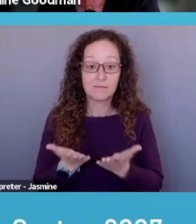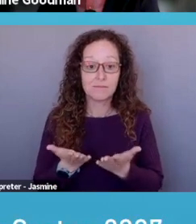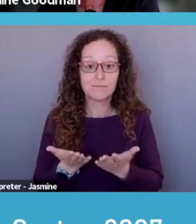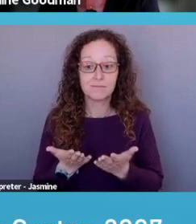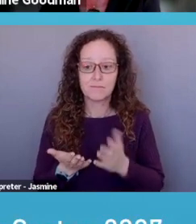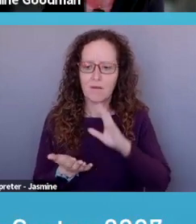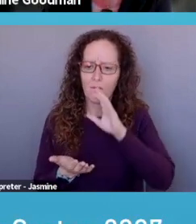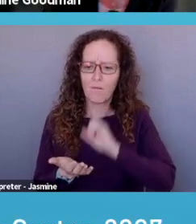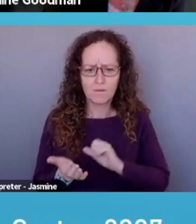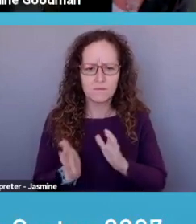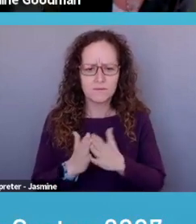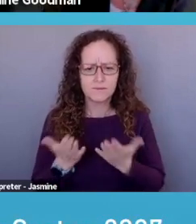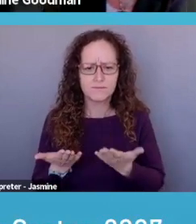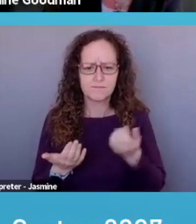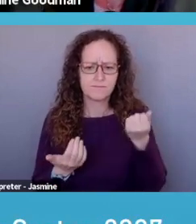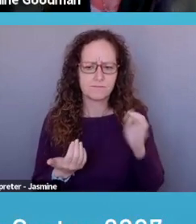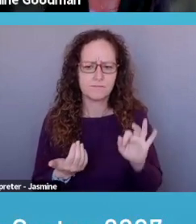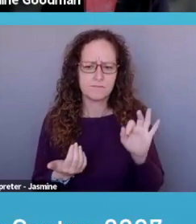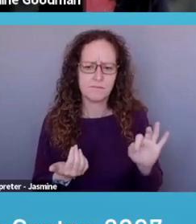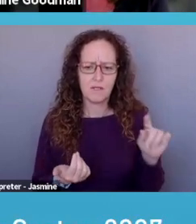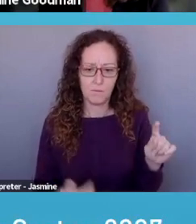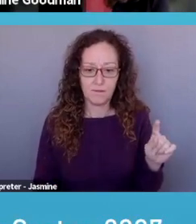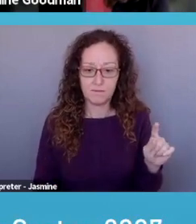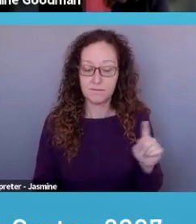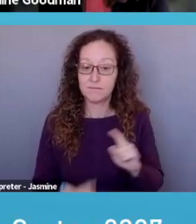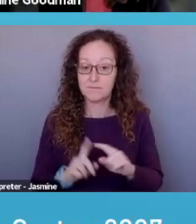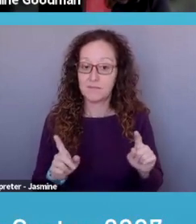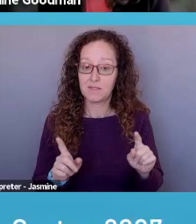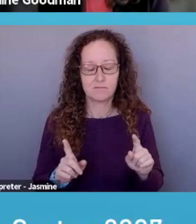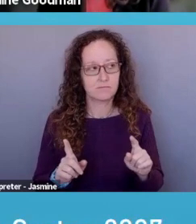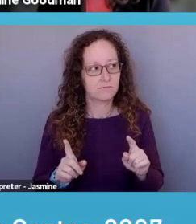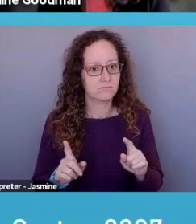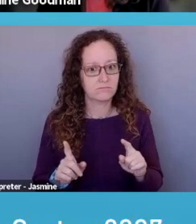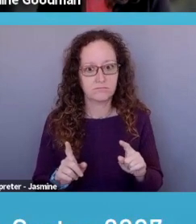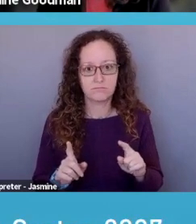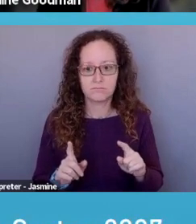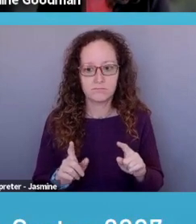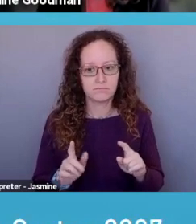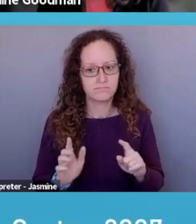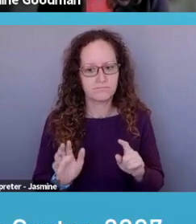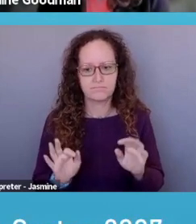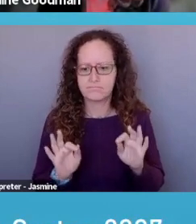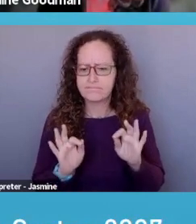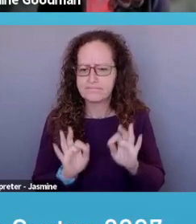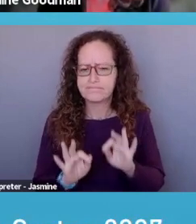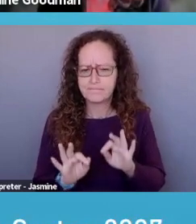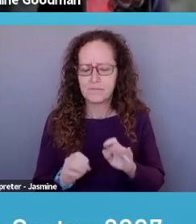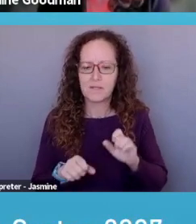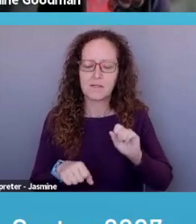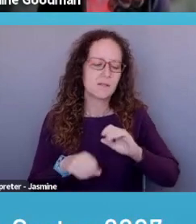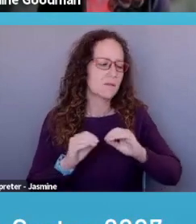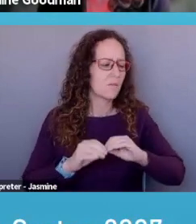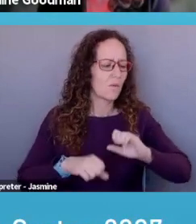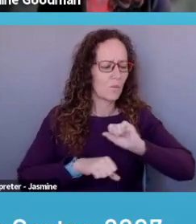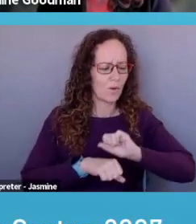old book from 1991, but it has some really, really fine, uh, it's more of a workbook than, um,